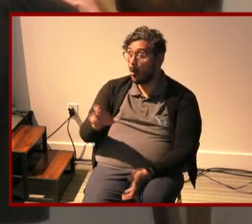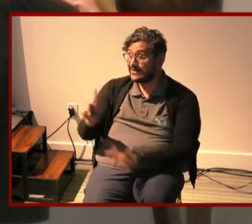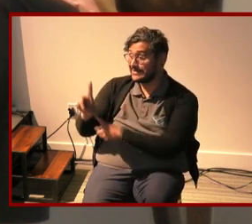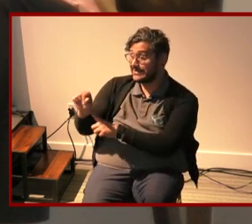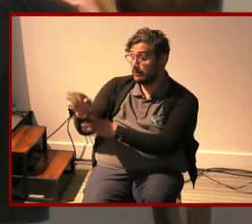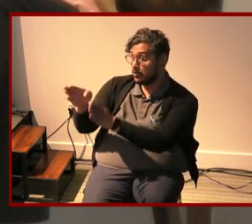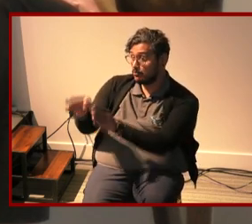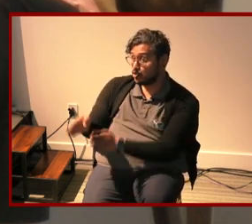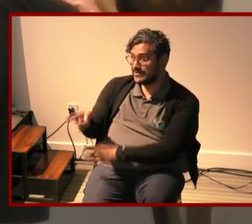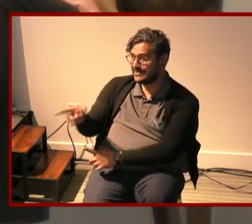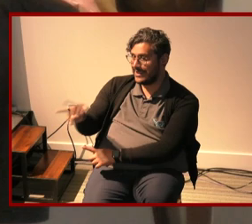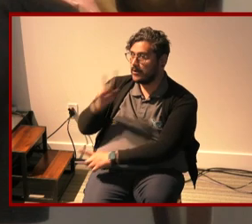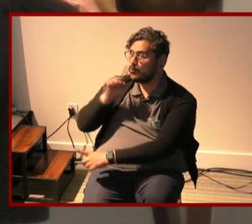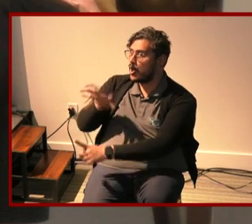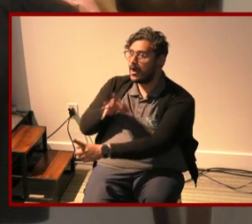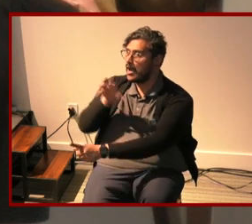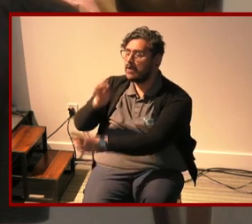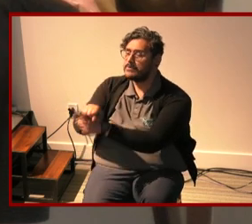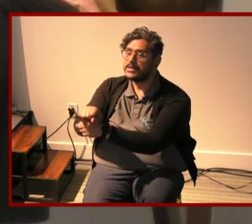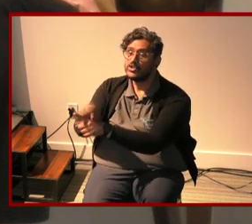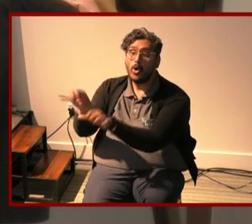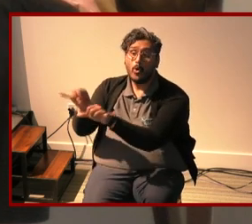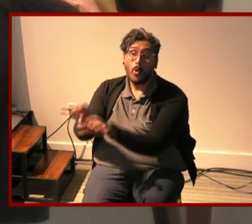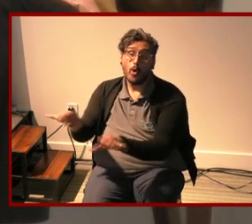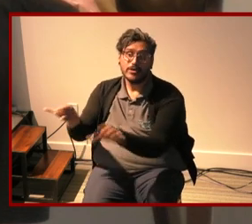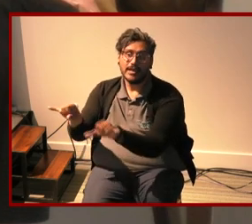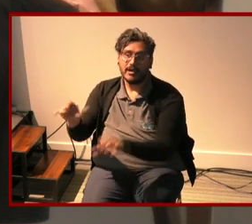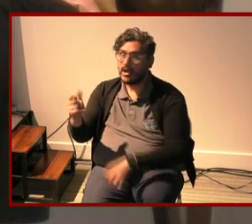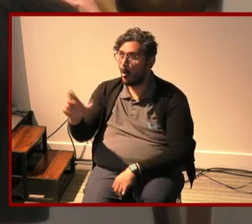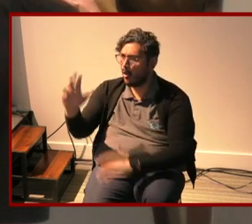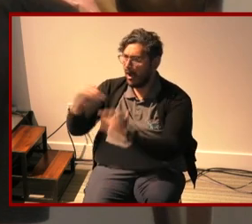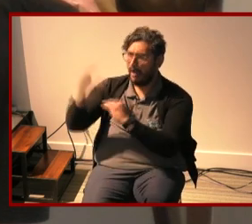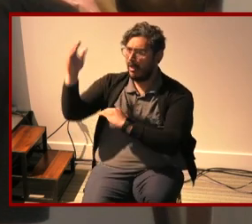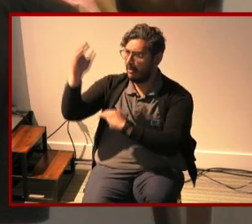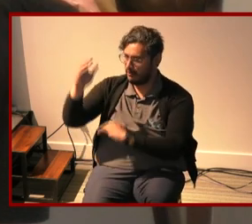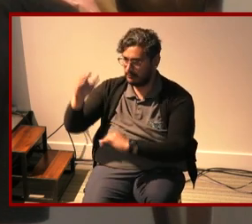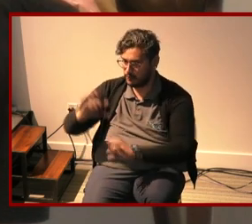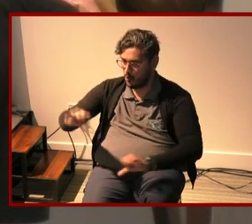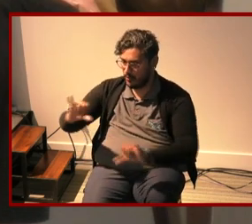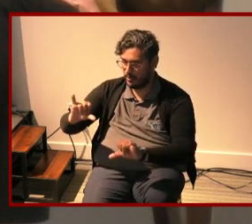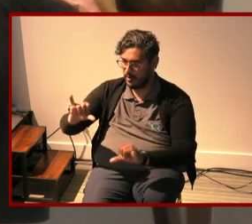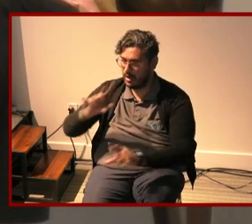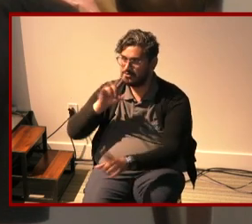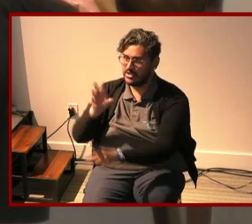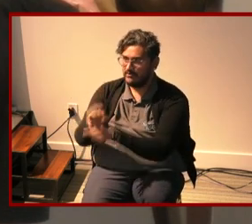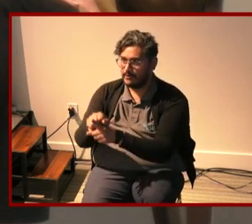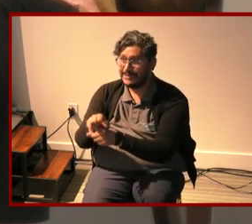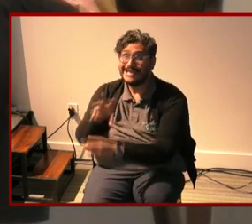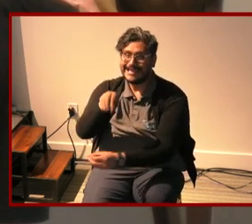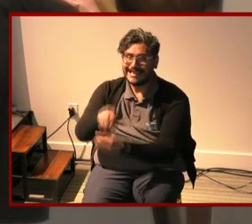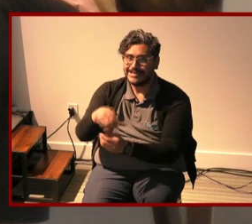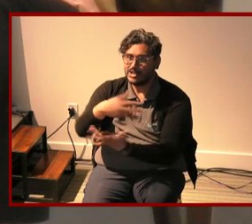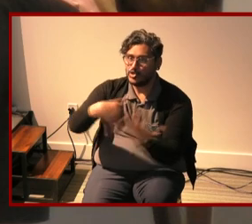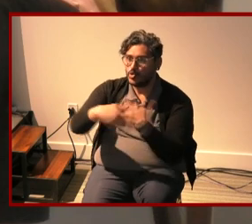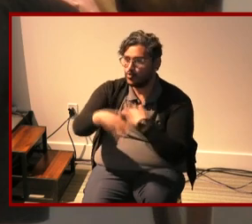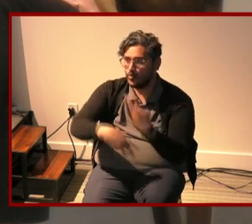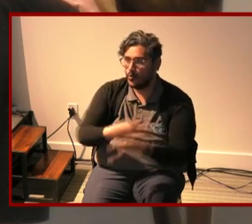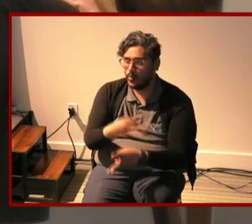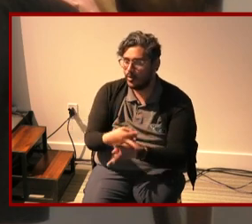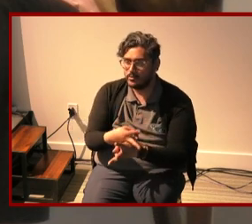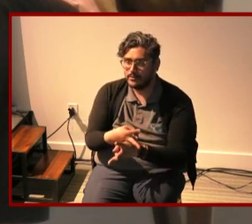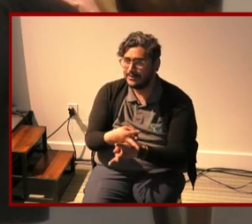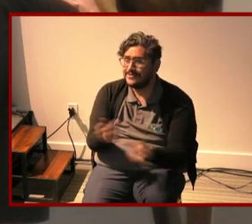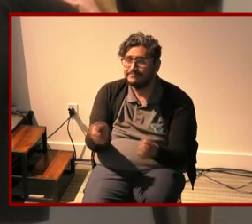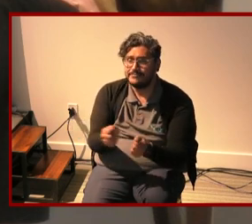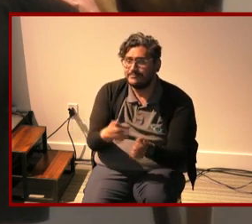accomplishes ordinary or extraordinary achievements within the existing social world despite being